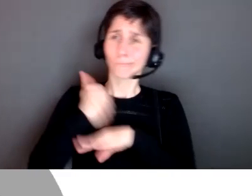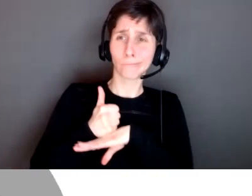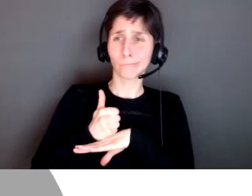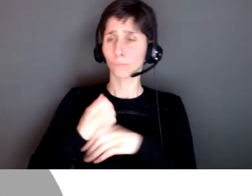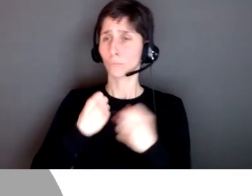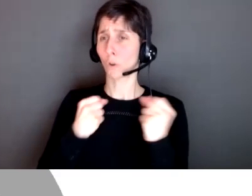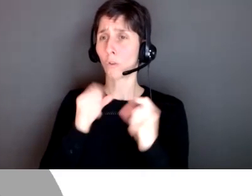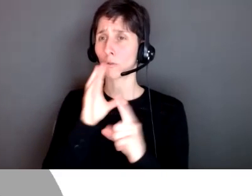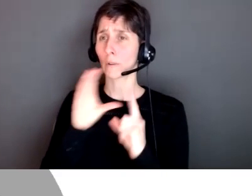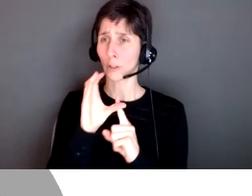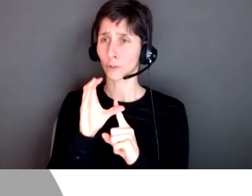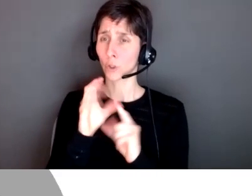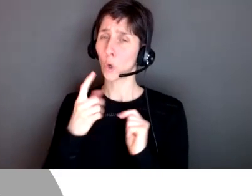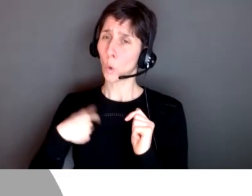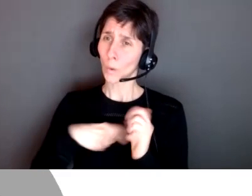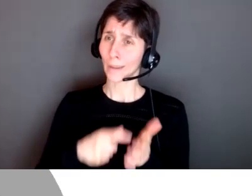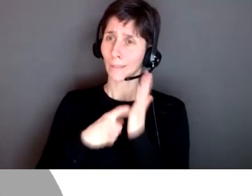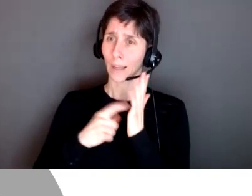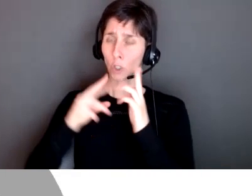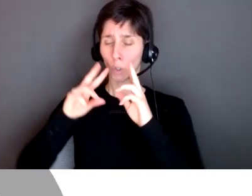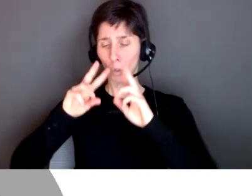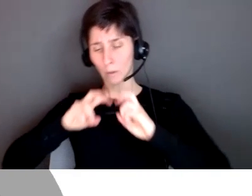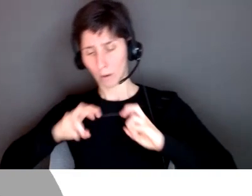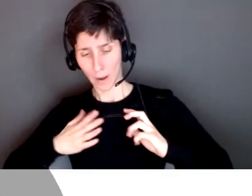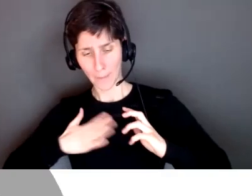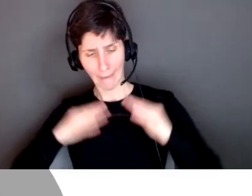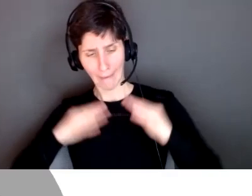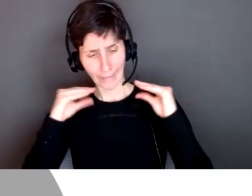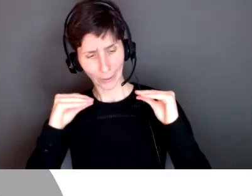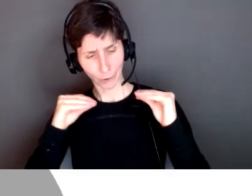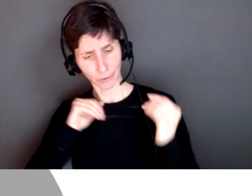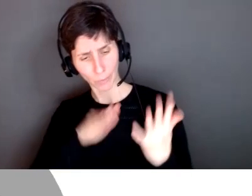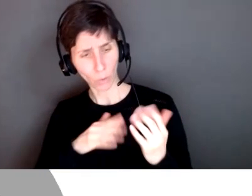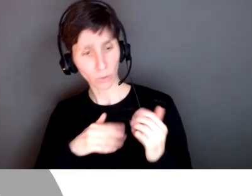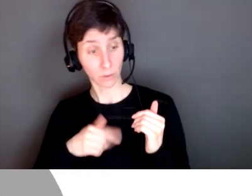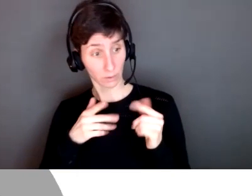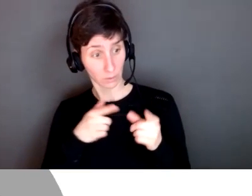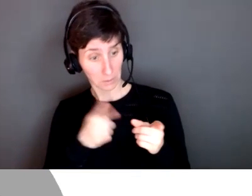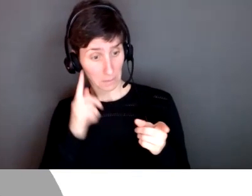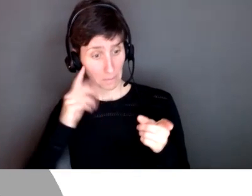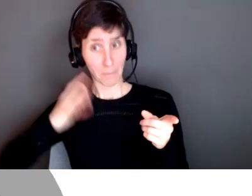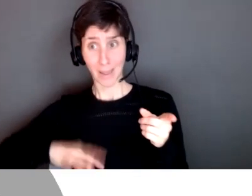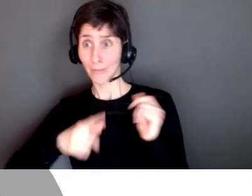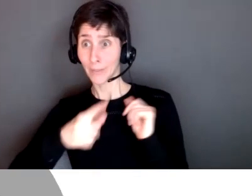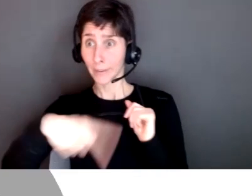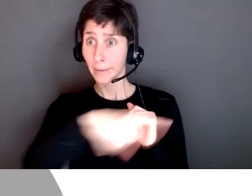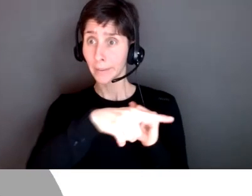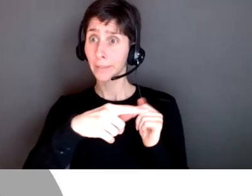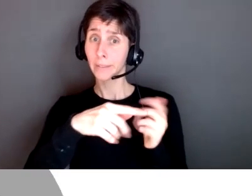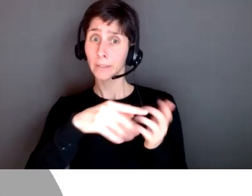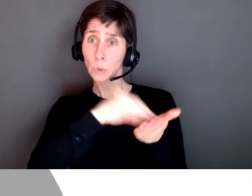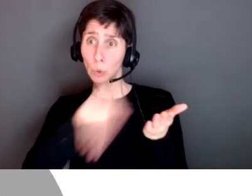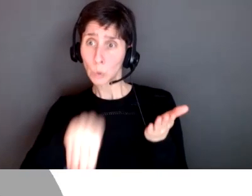ourselves those hard questions on what's my teaching style and whether it benefits a certain type of